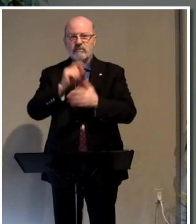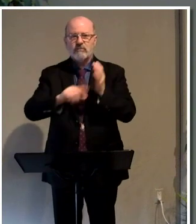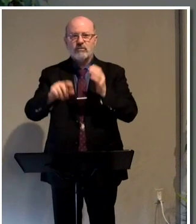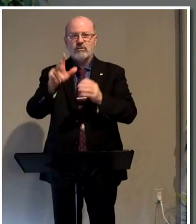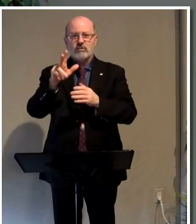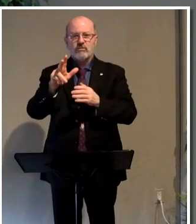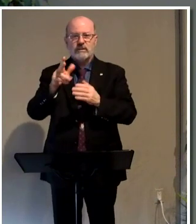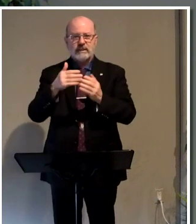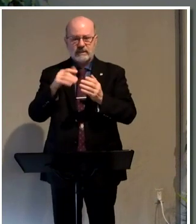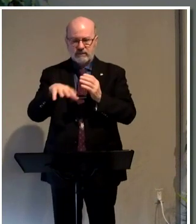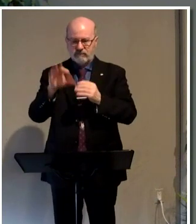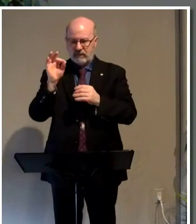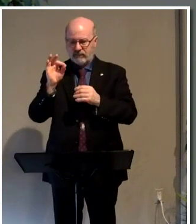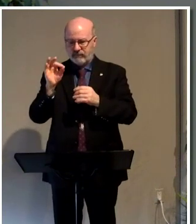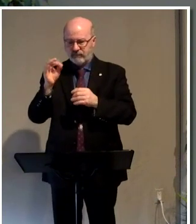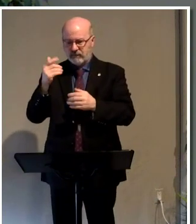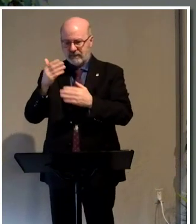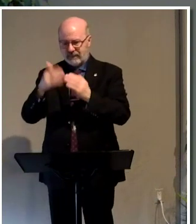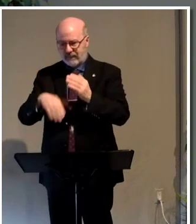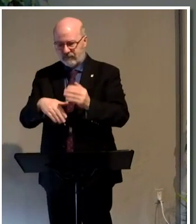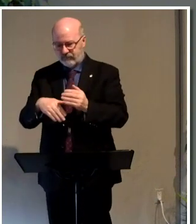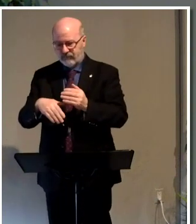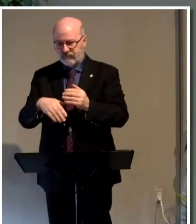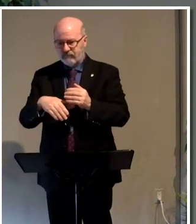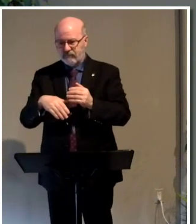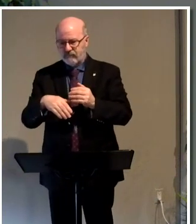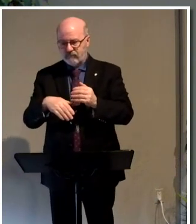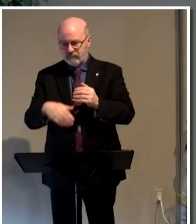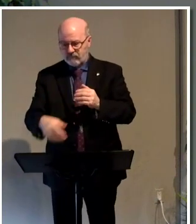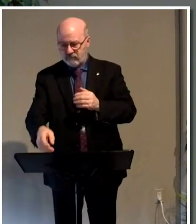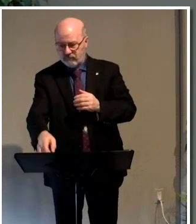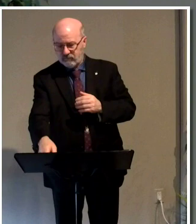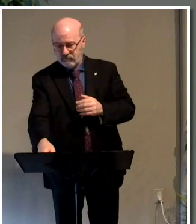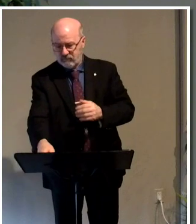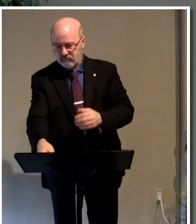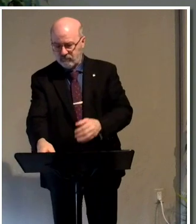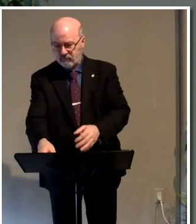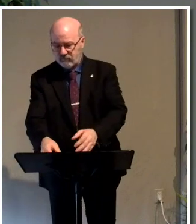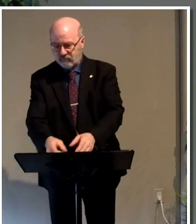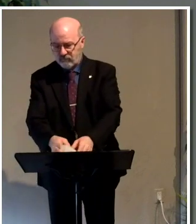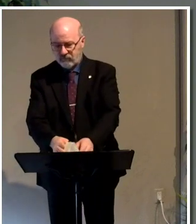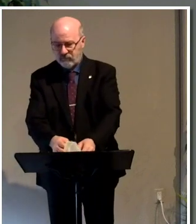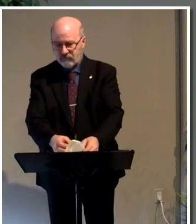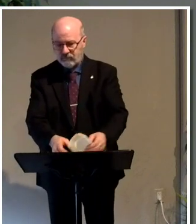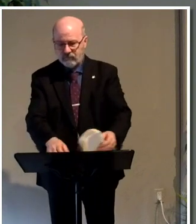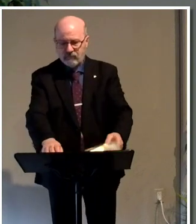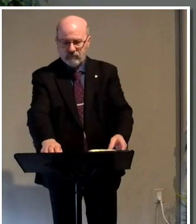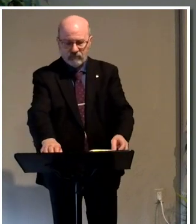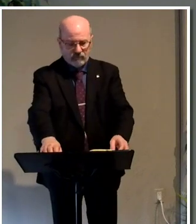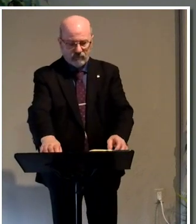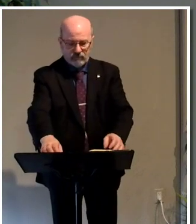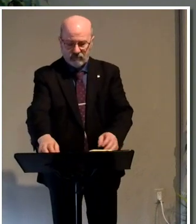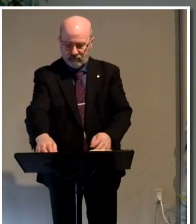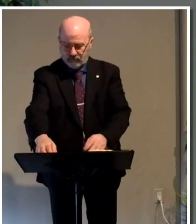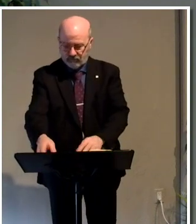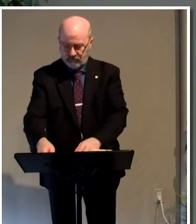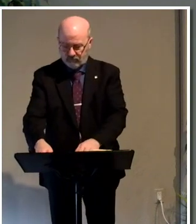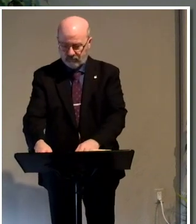verse 3. It's easy to flip over there because it's right at the end. Unless you have hundreds of pages of other things in the back of your Bible like I do.